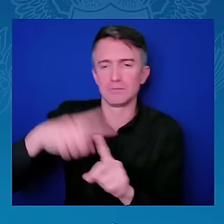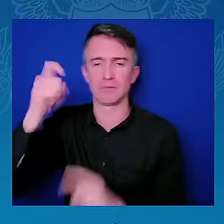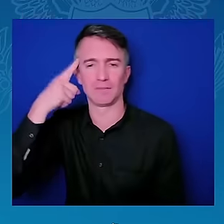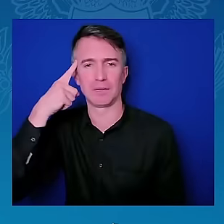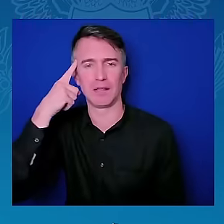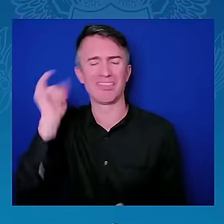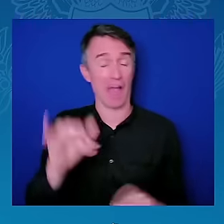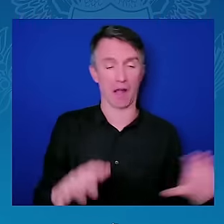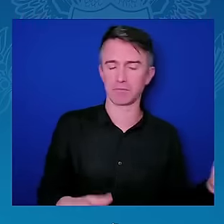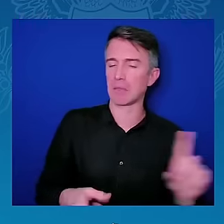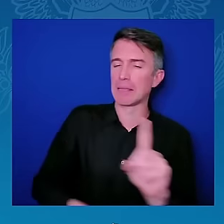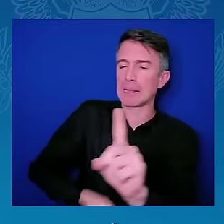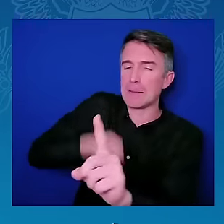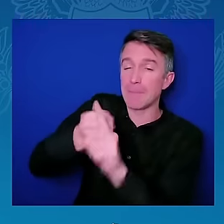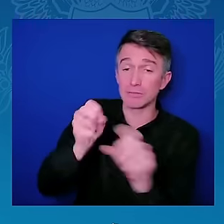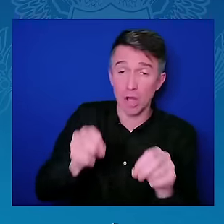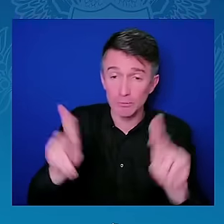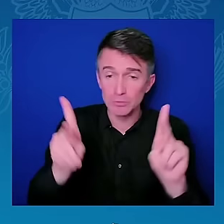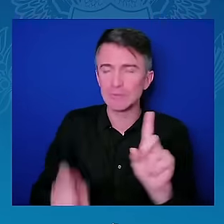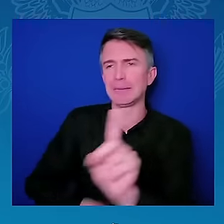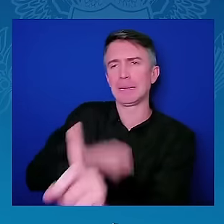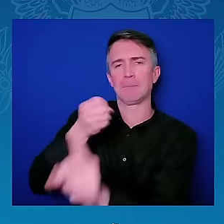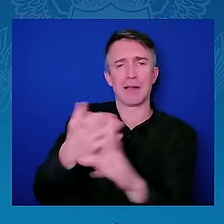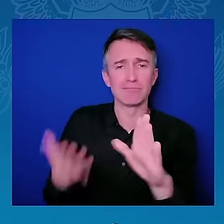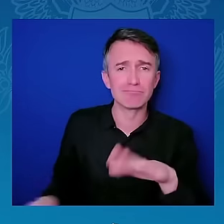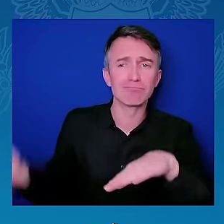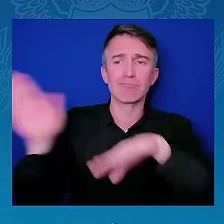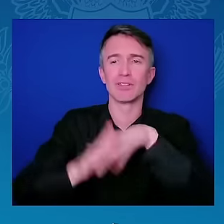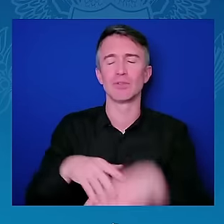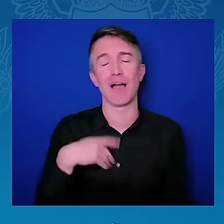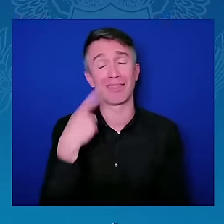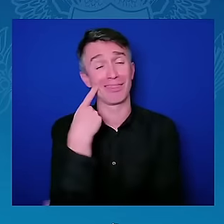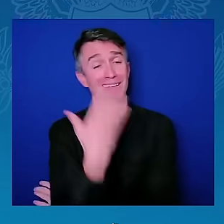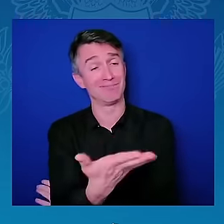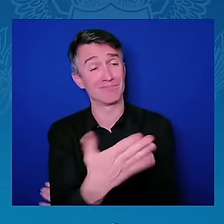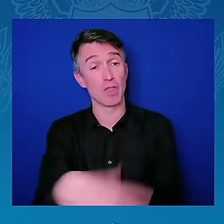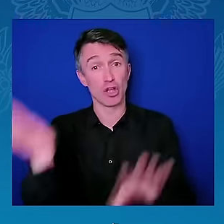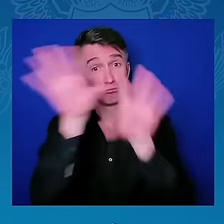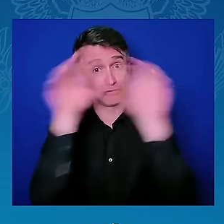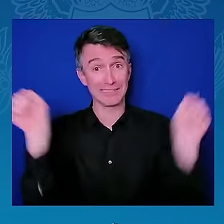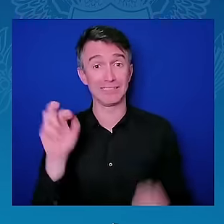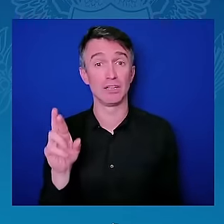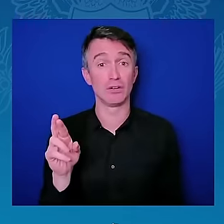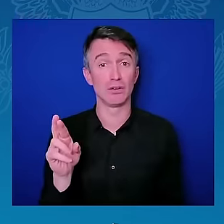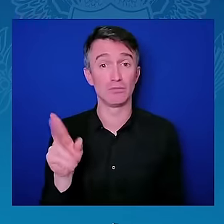the relationship between the United States and the continent of Africa. And I thank you for that. Thank you.